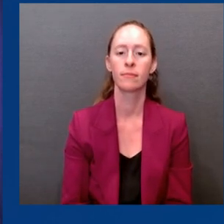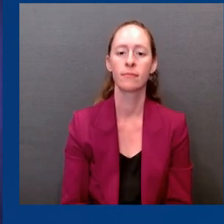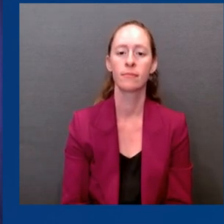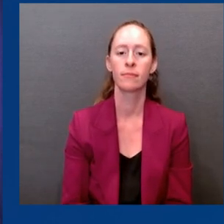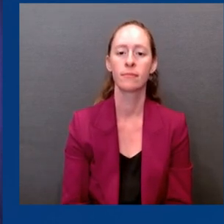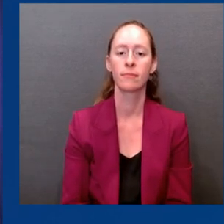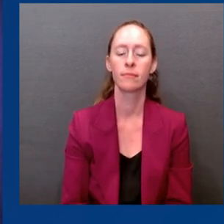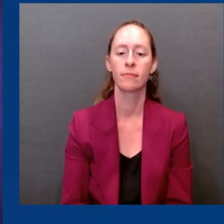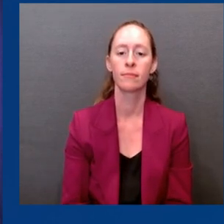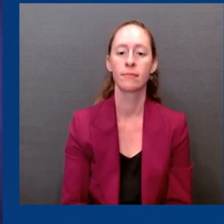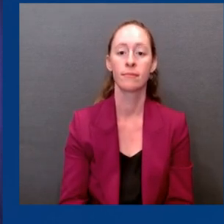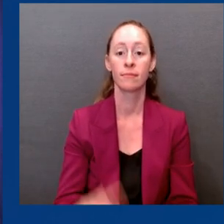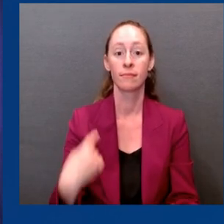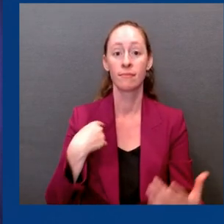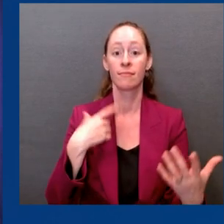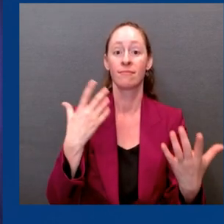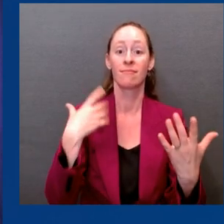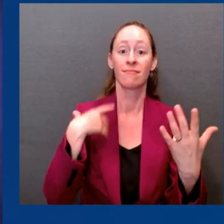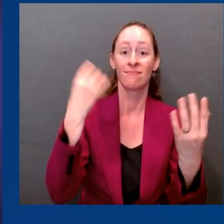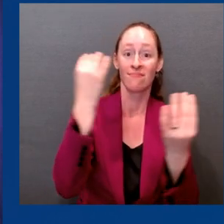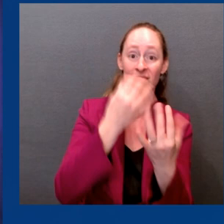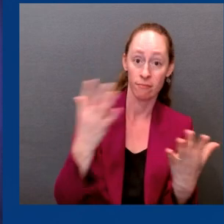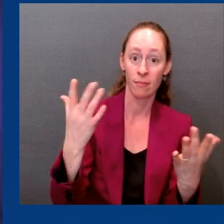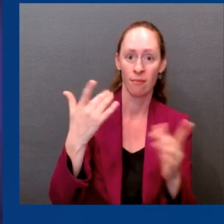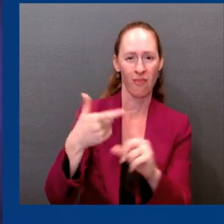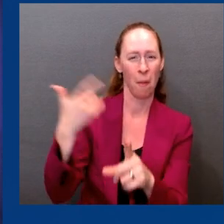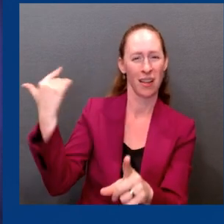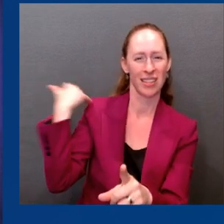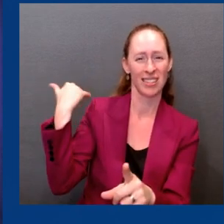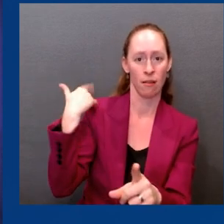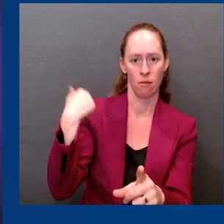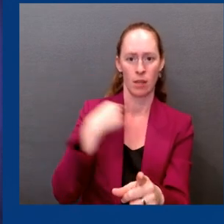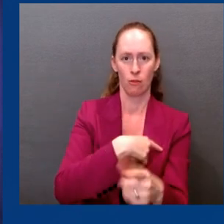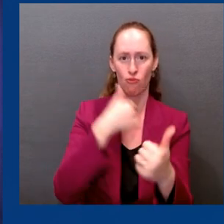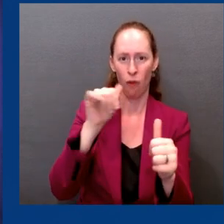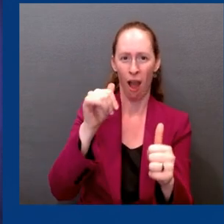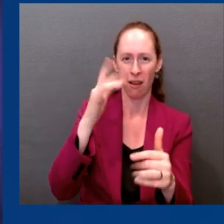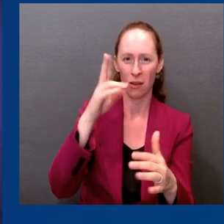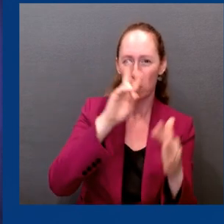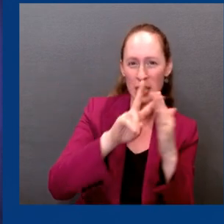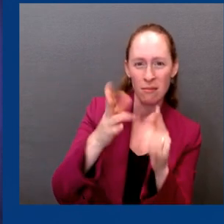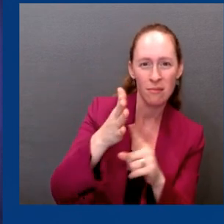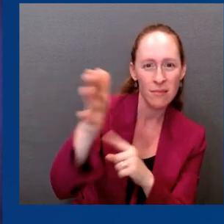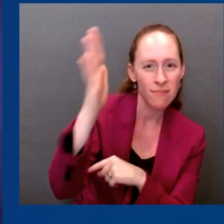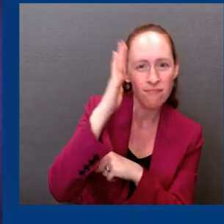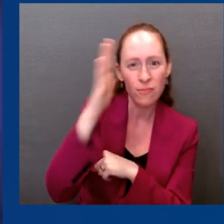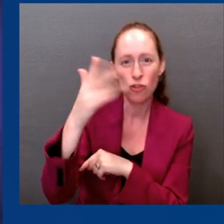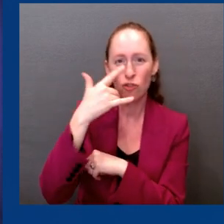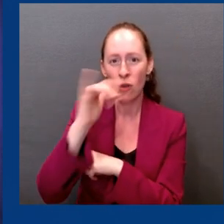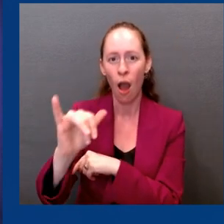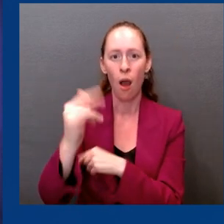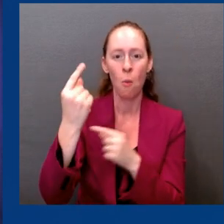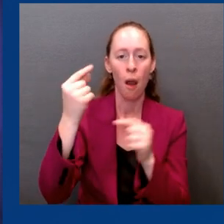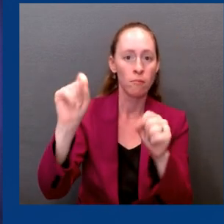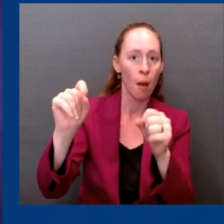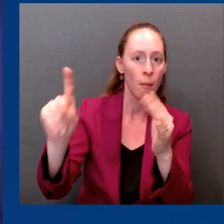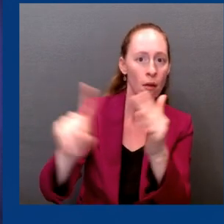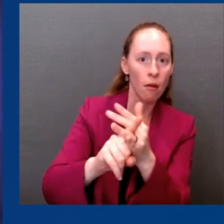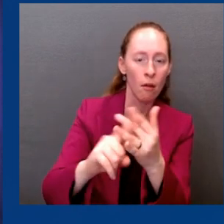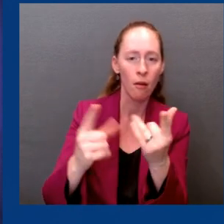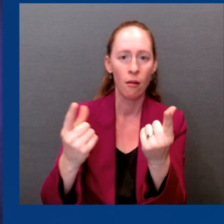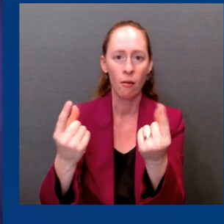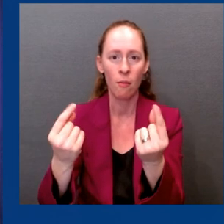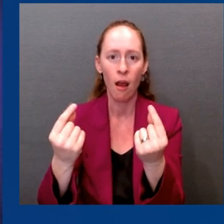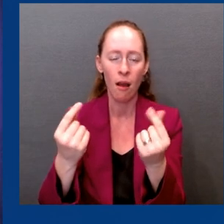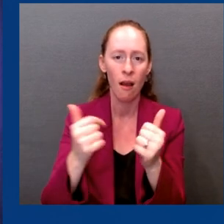forecast based on the resources we have and what we see coming at us from Omicron itself. And so we are